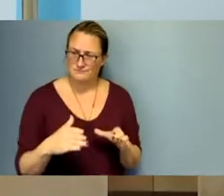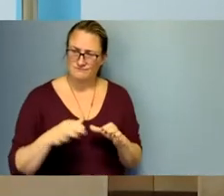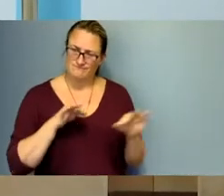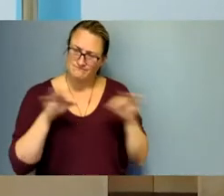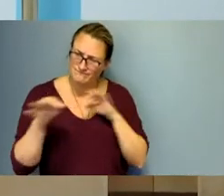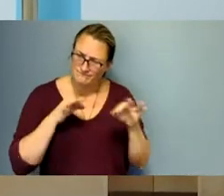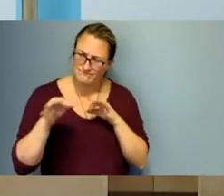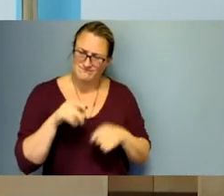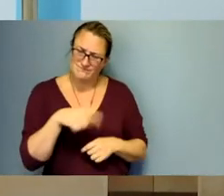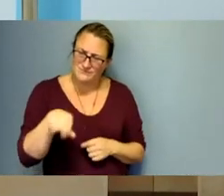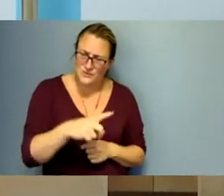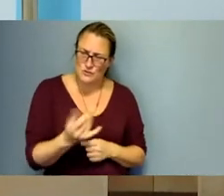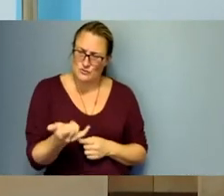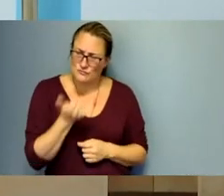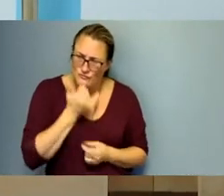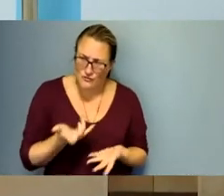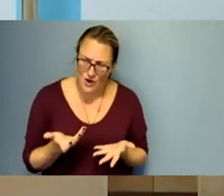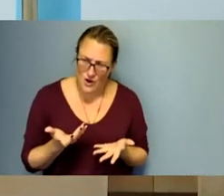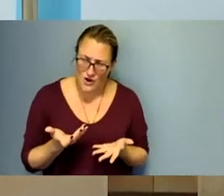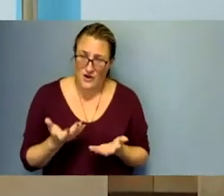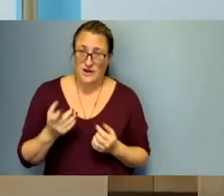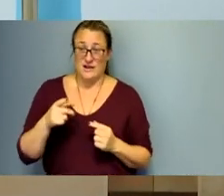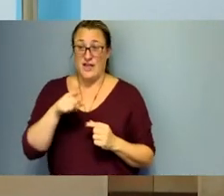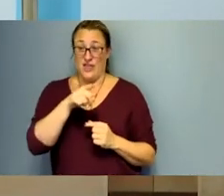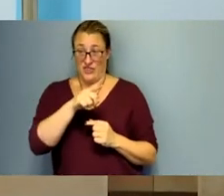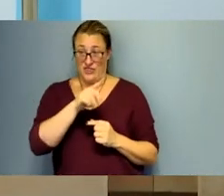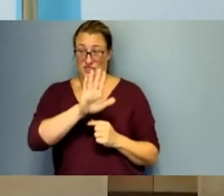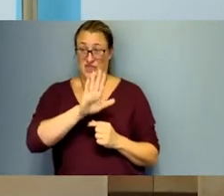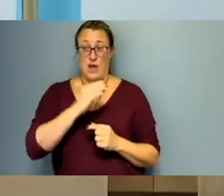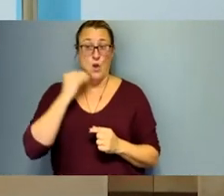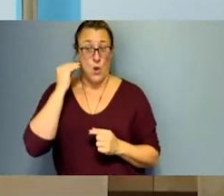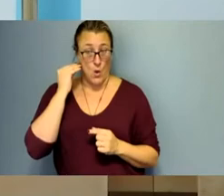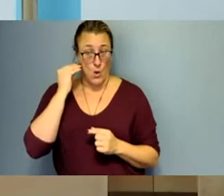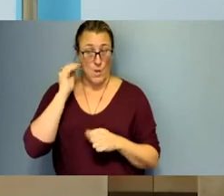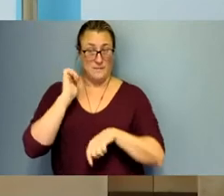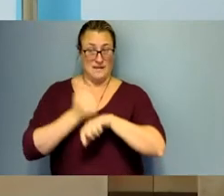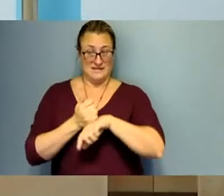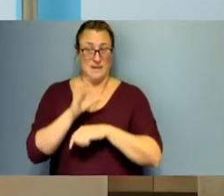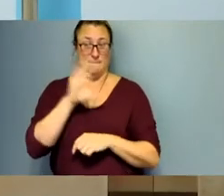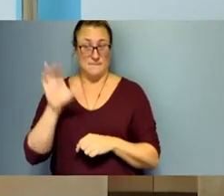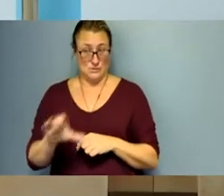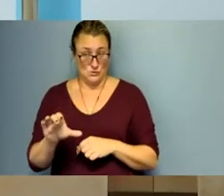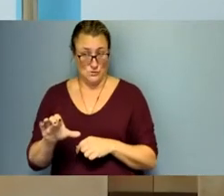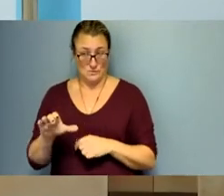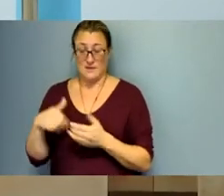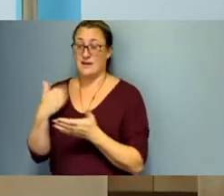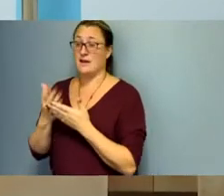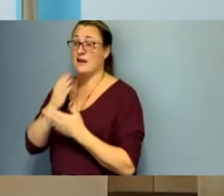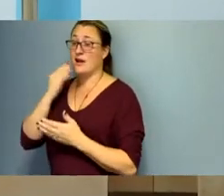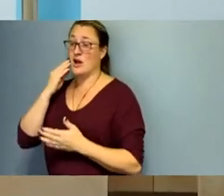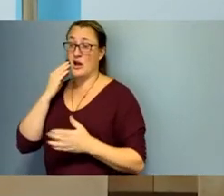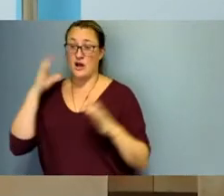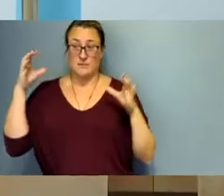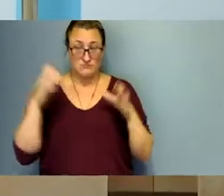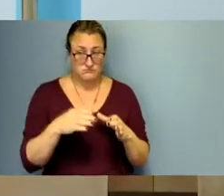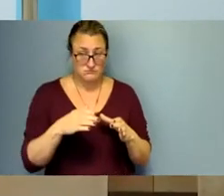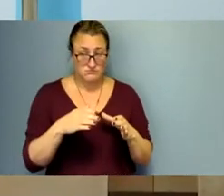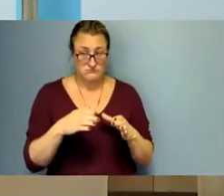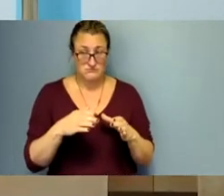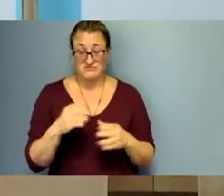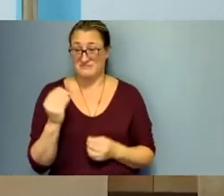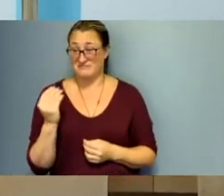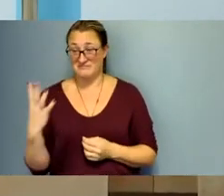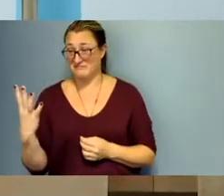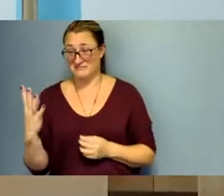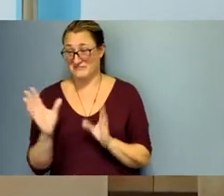they set up a zoom from one of their homes and when i went home that night i met with them and it was not a good meeting so i'm just going